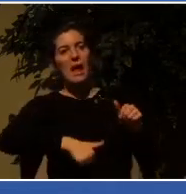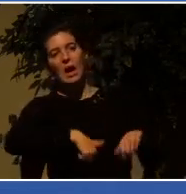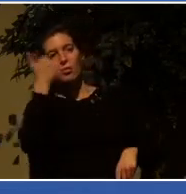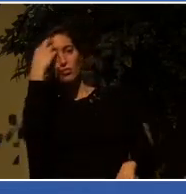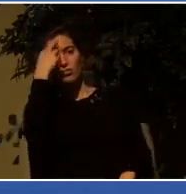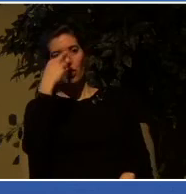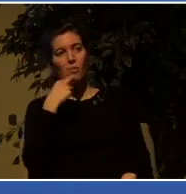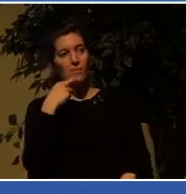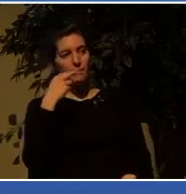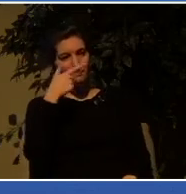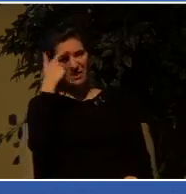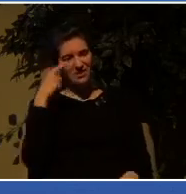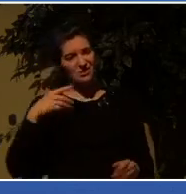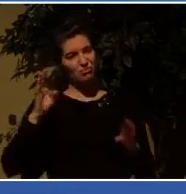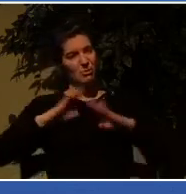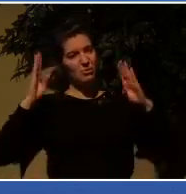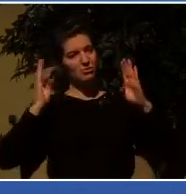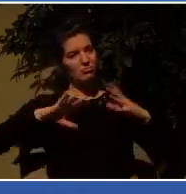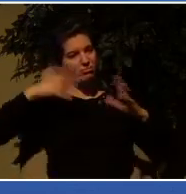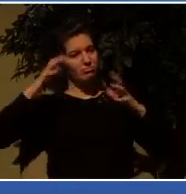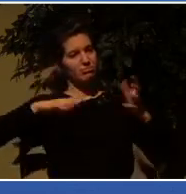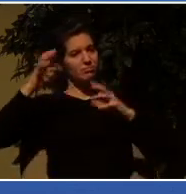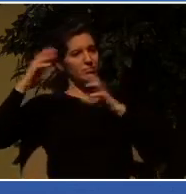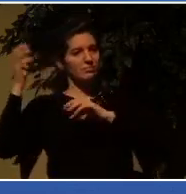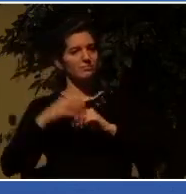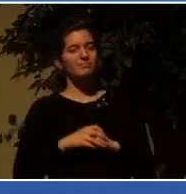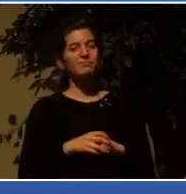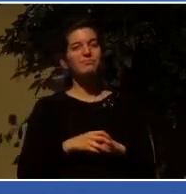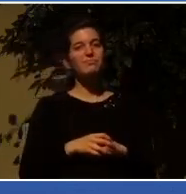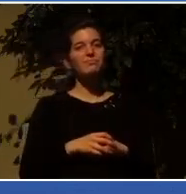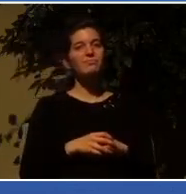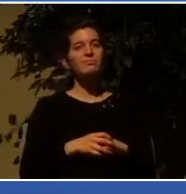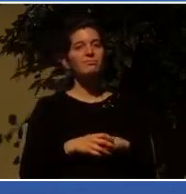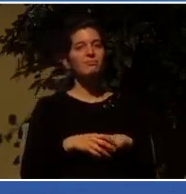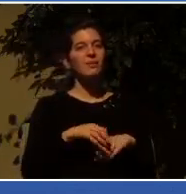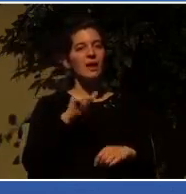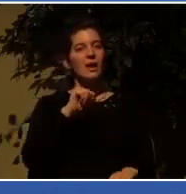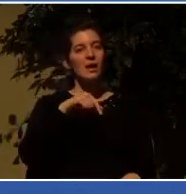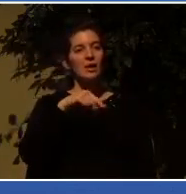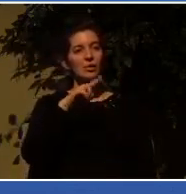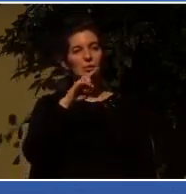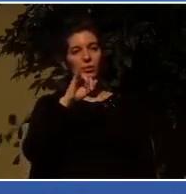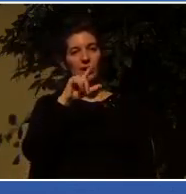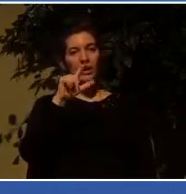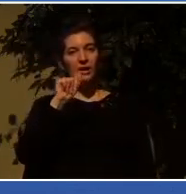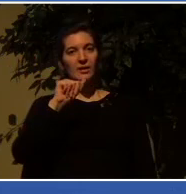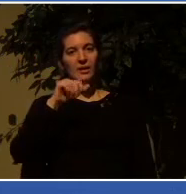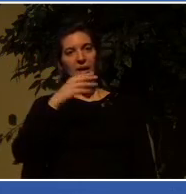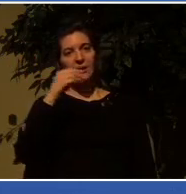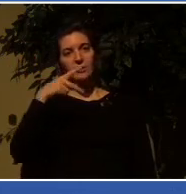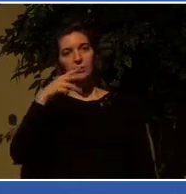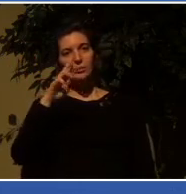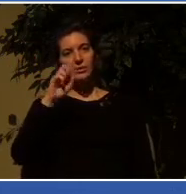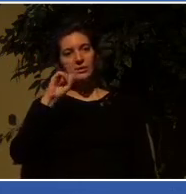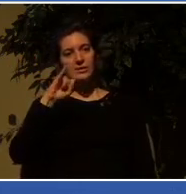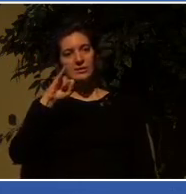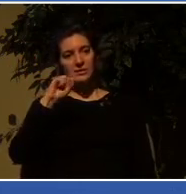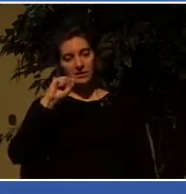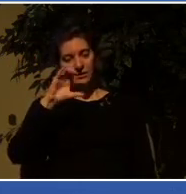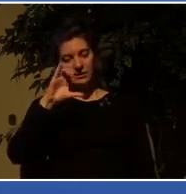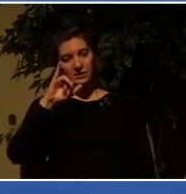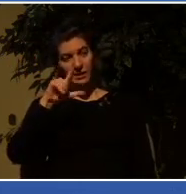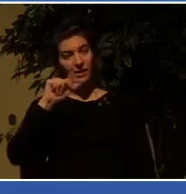chapter where we meet Aquila and Priscilla, who were believers who had been part of that exodus